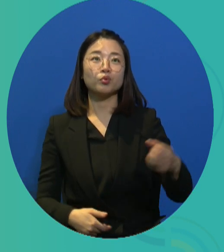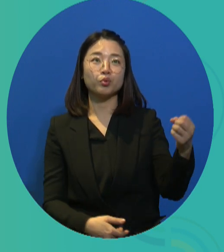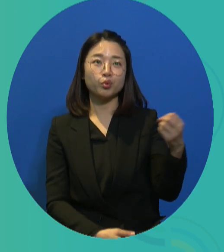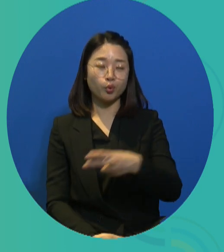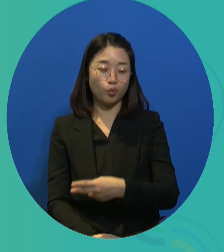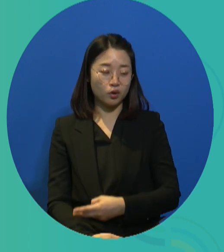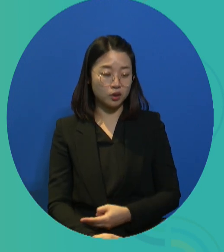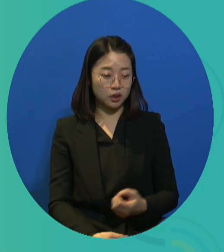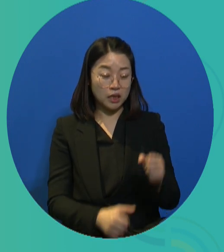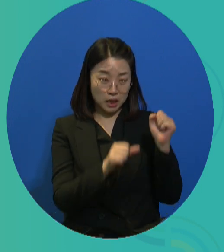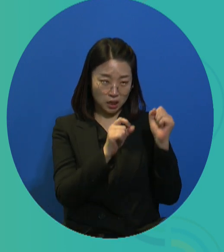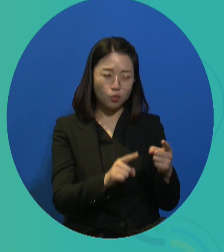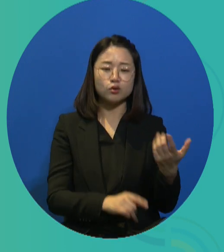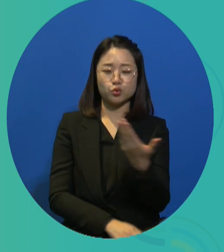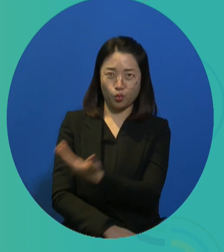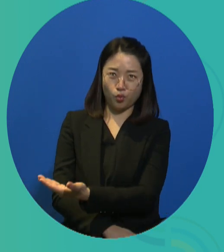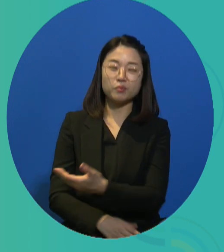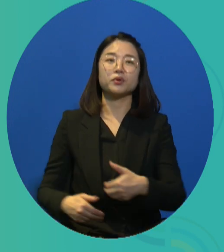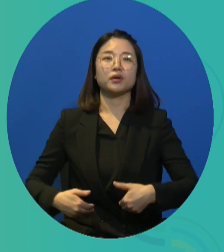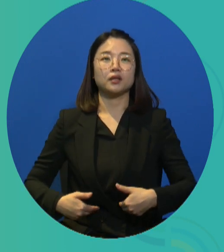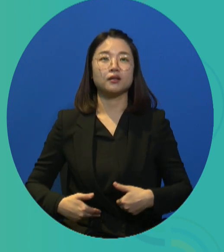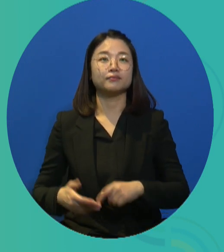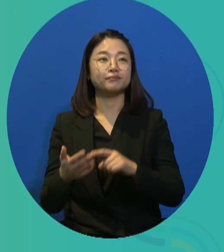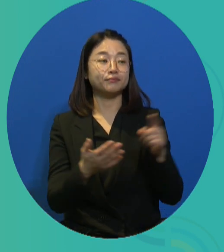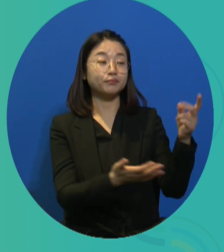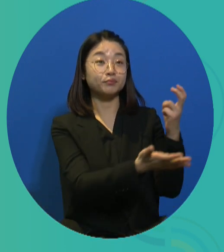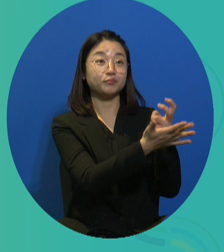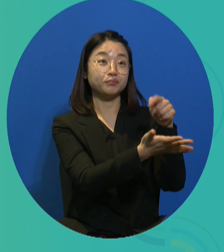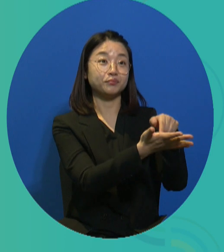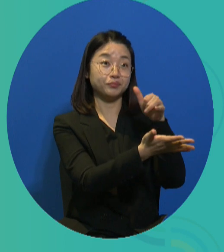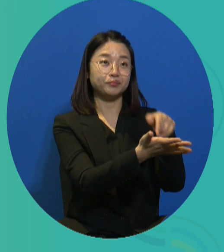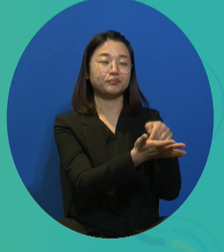given equal employment opportunities in the open labor market.